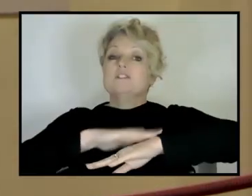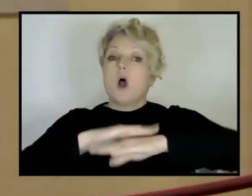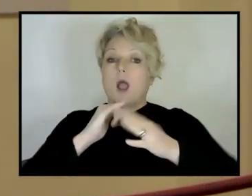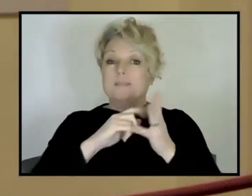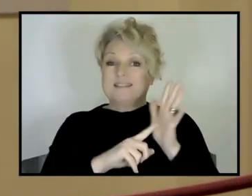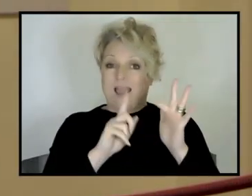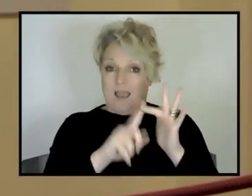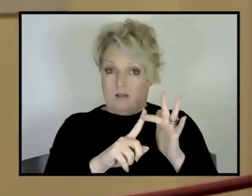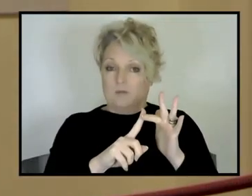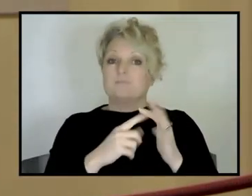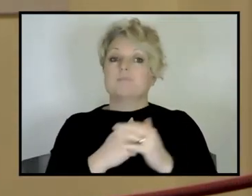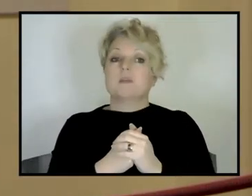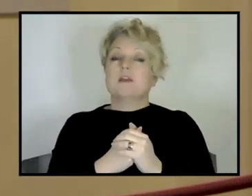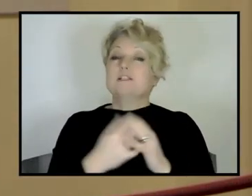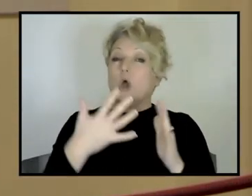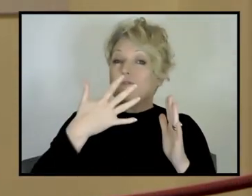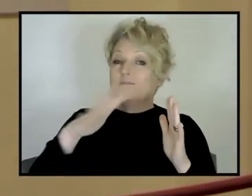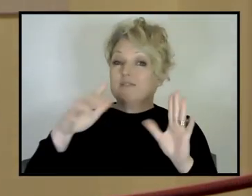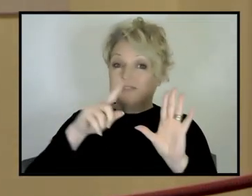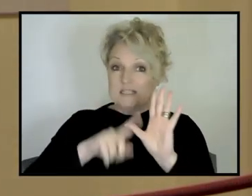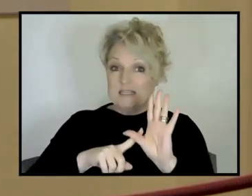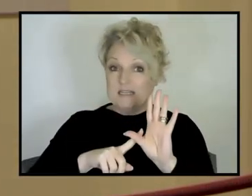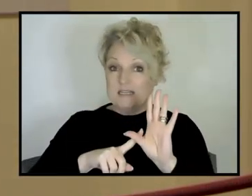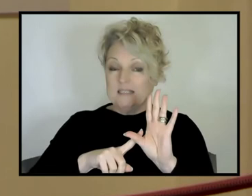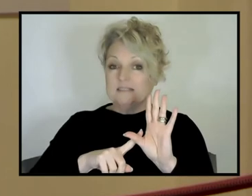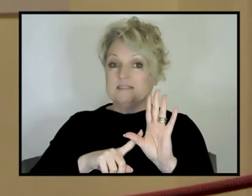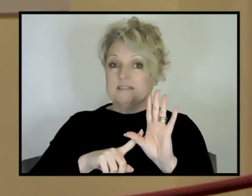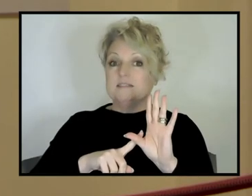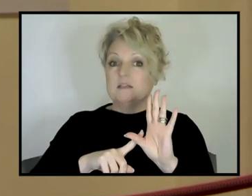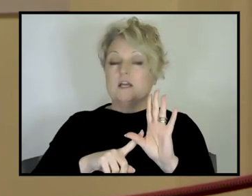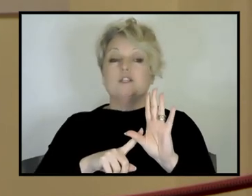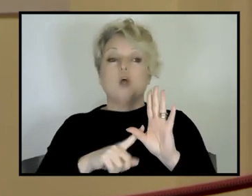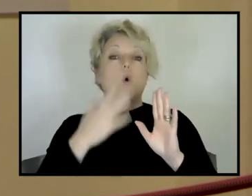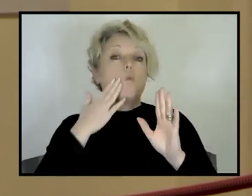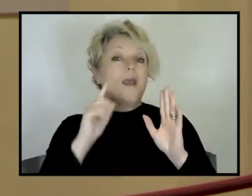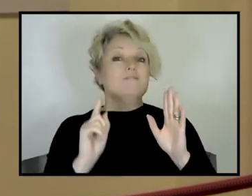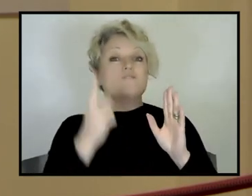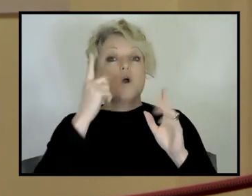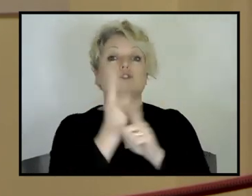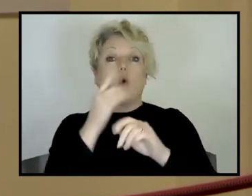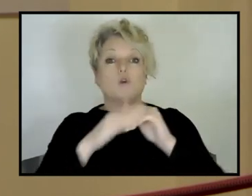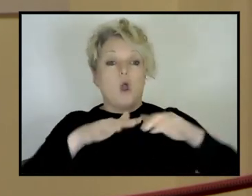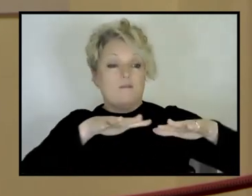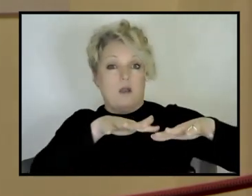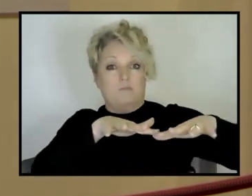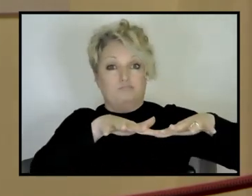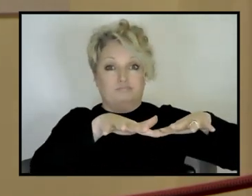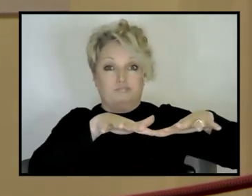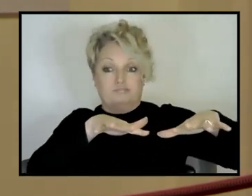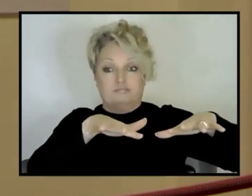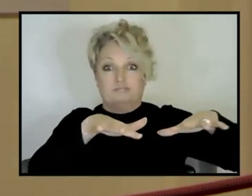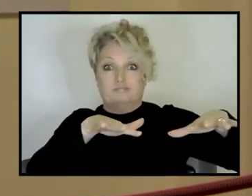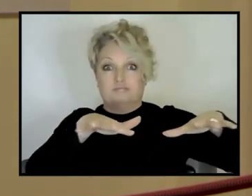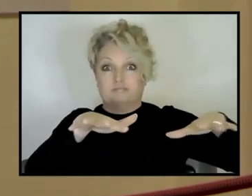odd years for the, um, from the original idea of continental drift to plate tectonics. And then it was very, very rapid